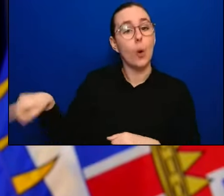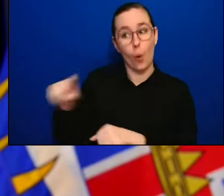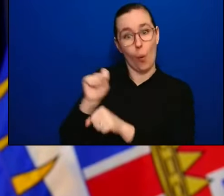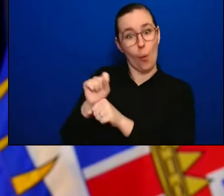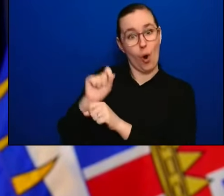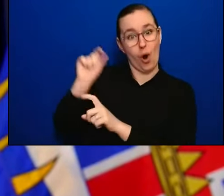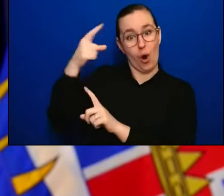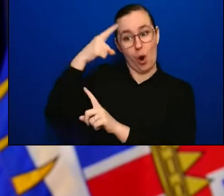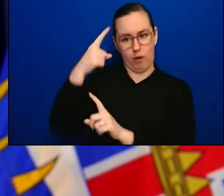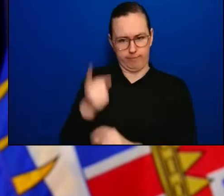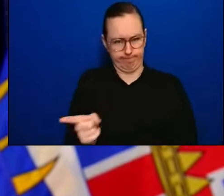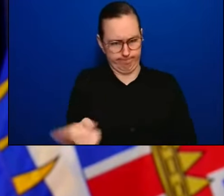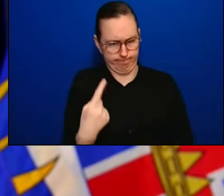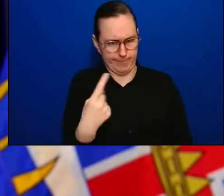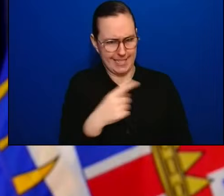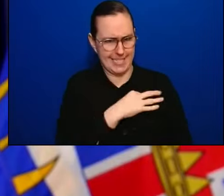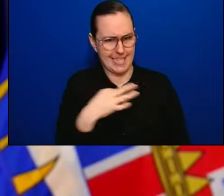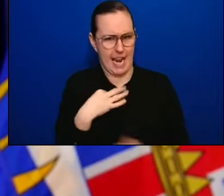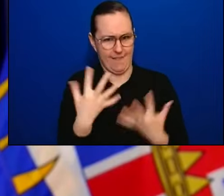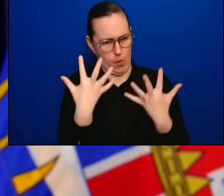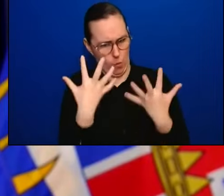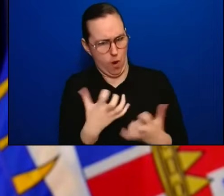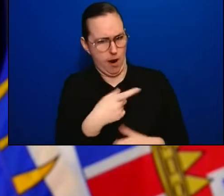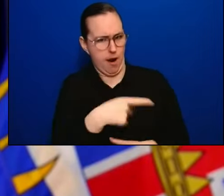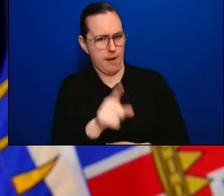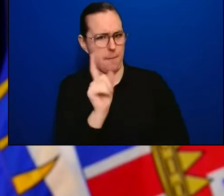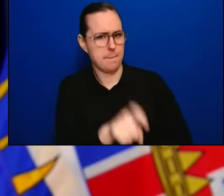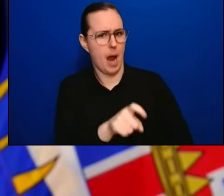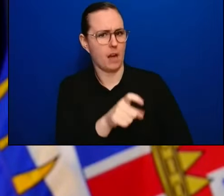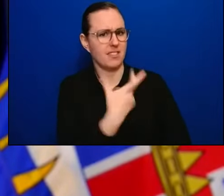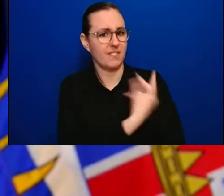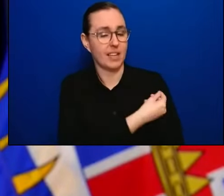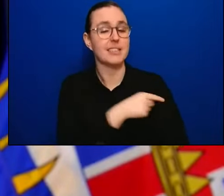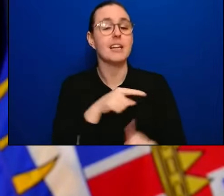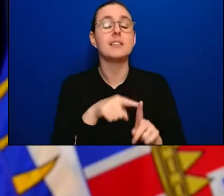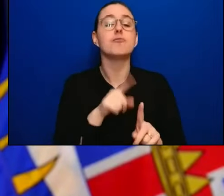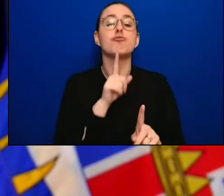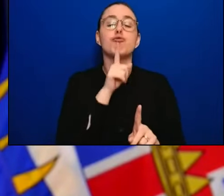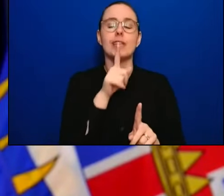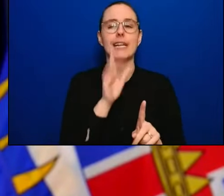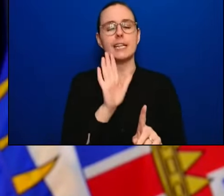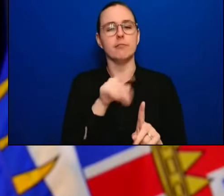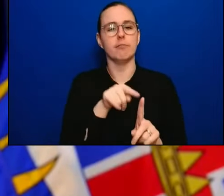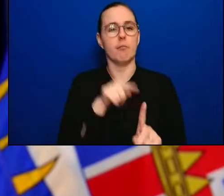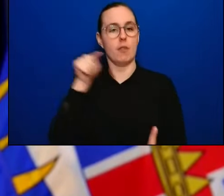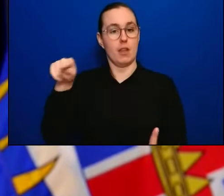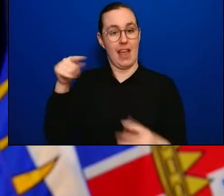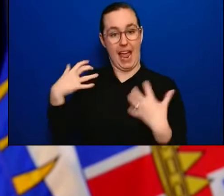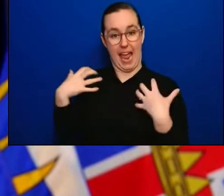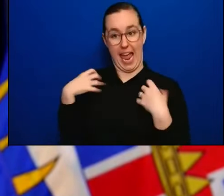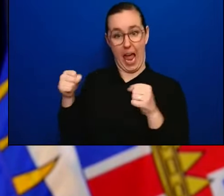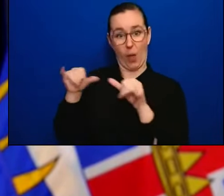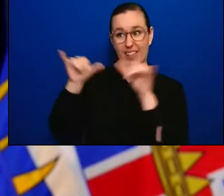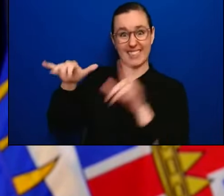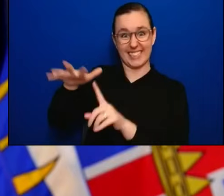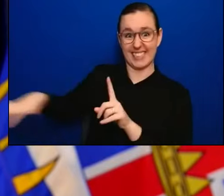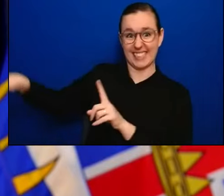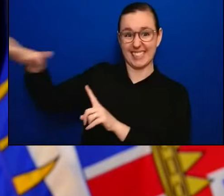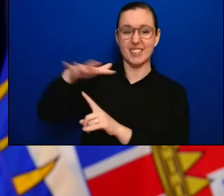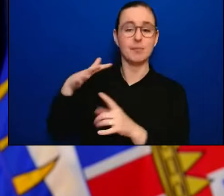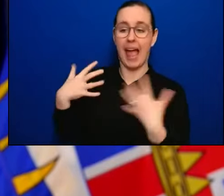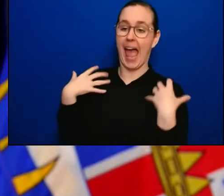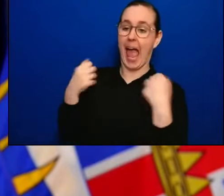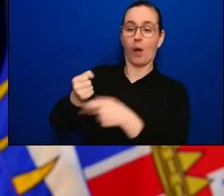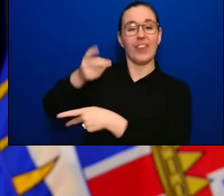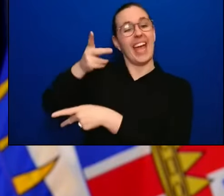recommendations have been focused on the health system and we continue to have that in place in the health system, recognizing how important it